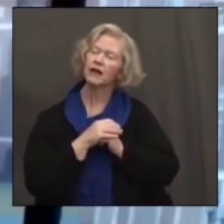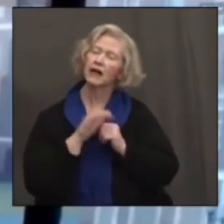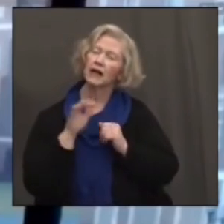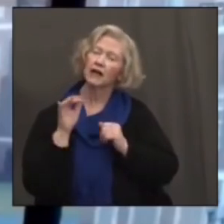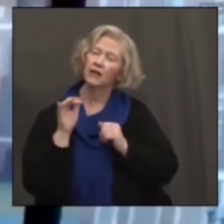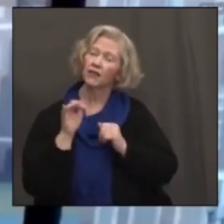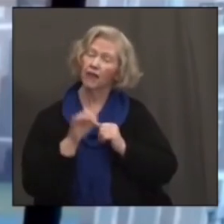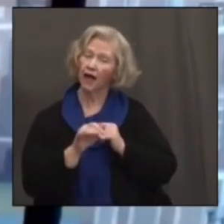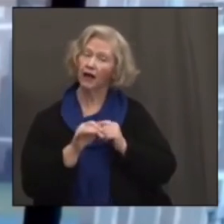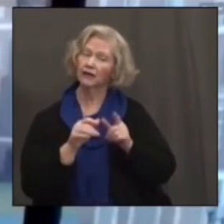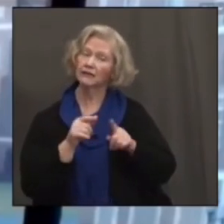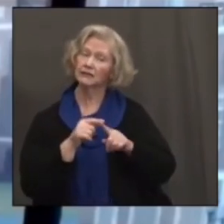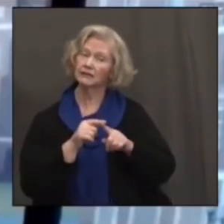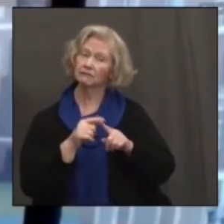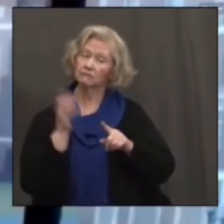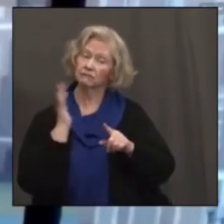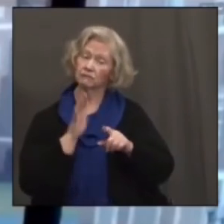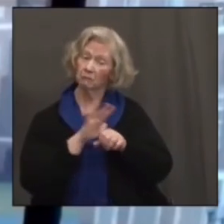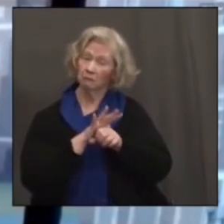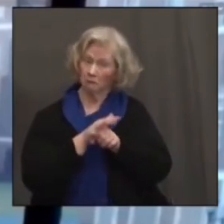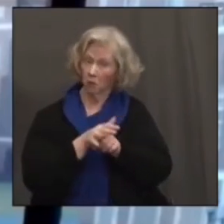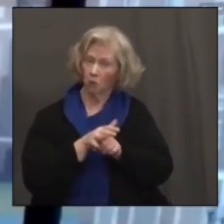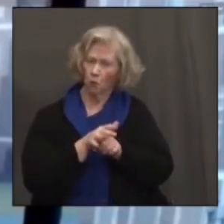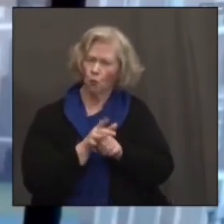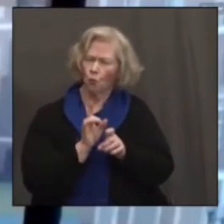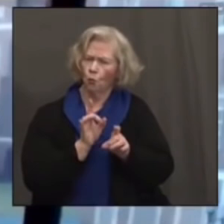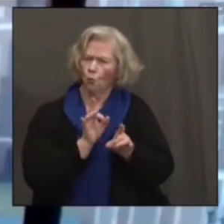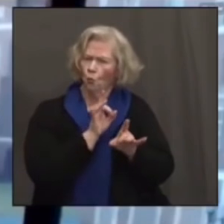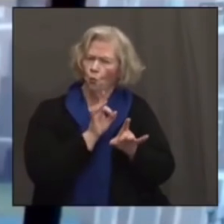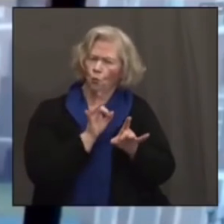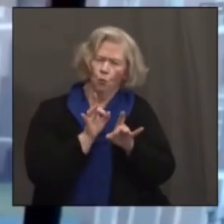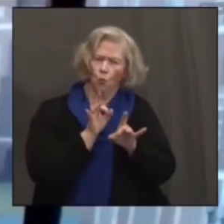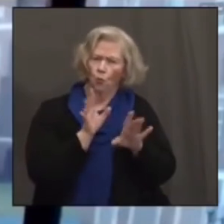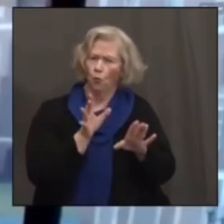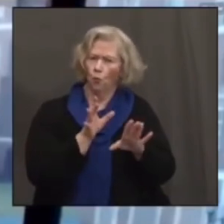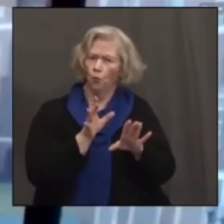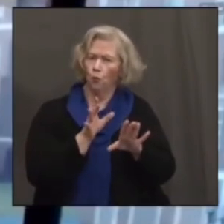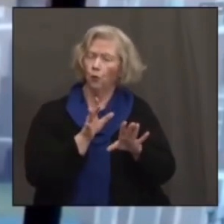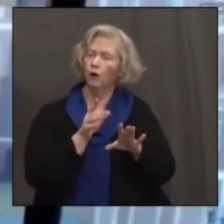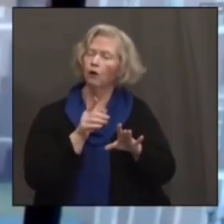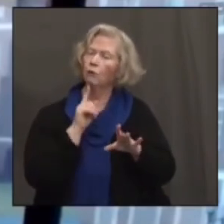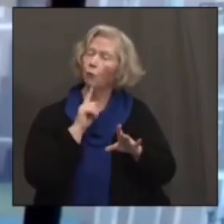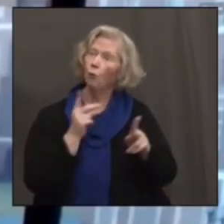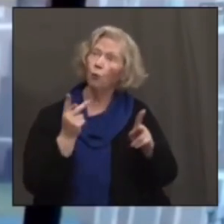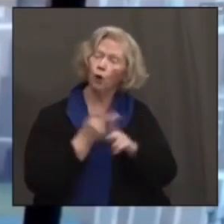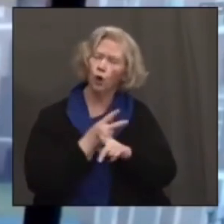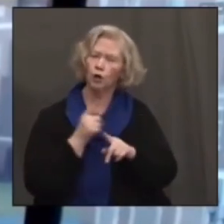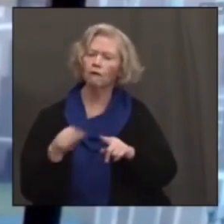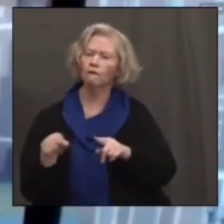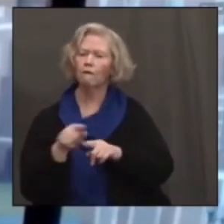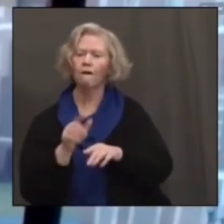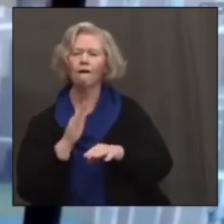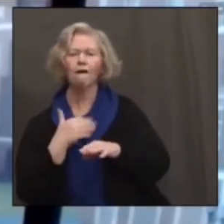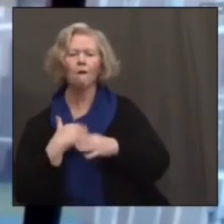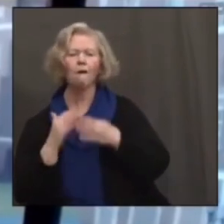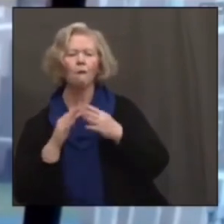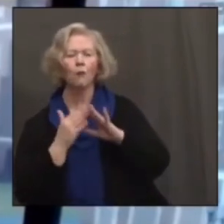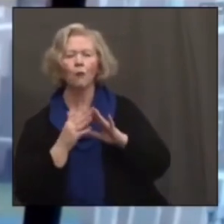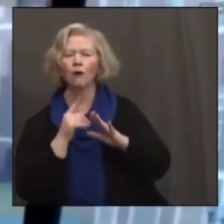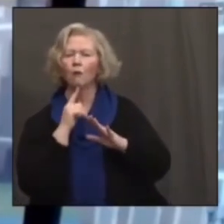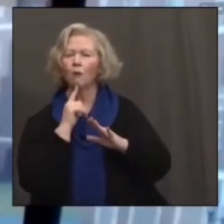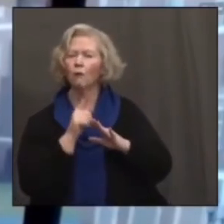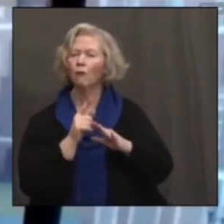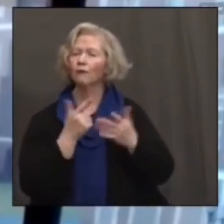impacts of the pandemic that has been experienced by our underserved communities. So in parallel to these broad